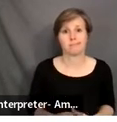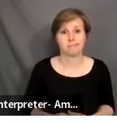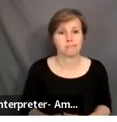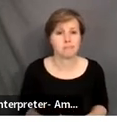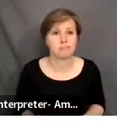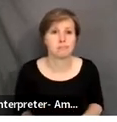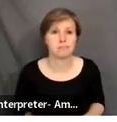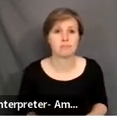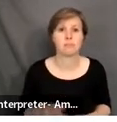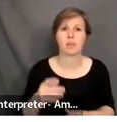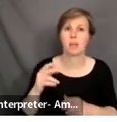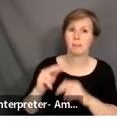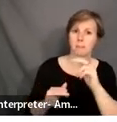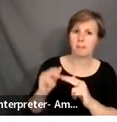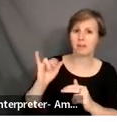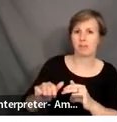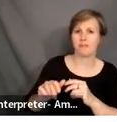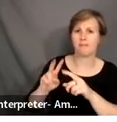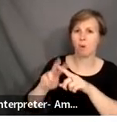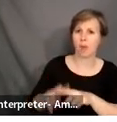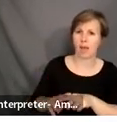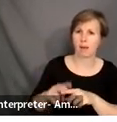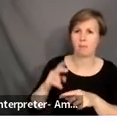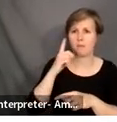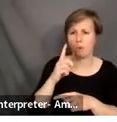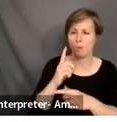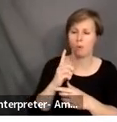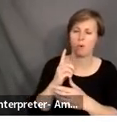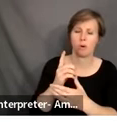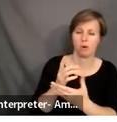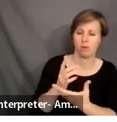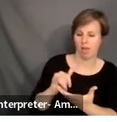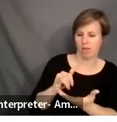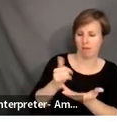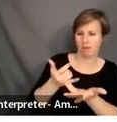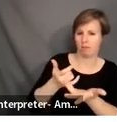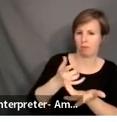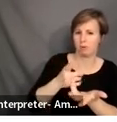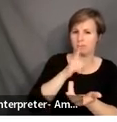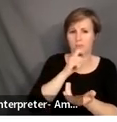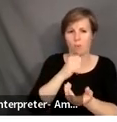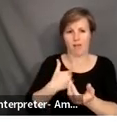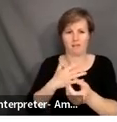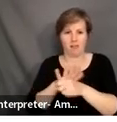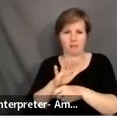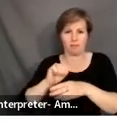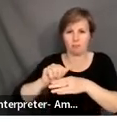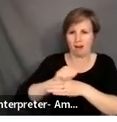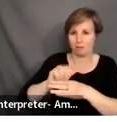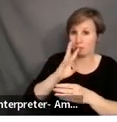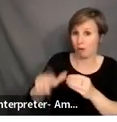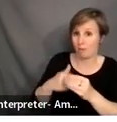Build anti-racist vocabulary. And so oftentimes we lack practice in talking about anti-racism. So for example,